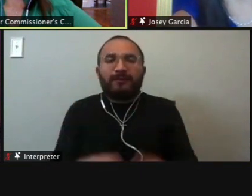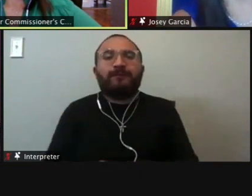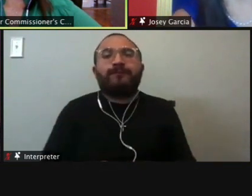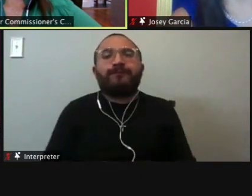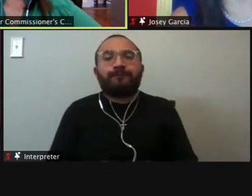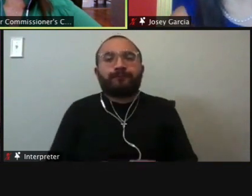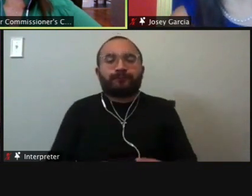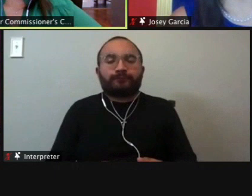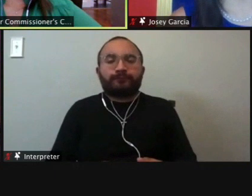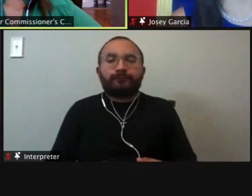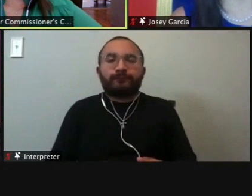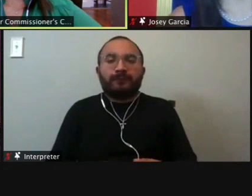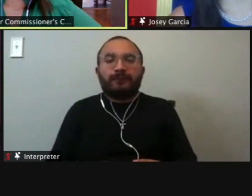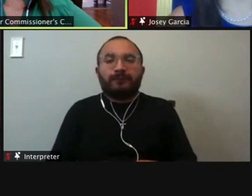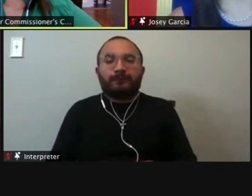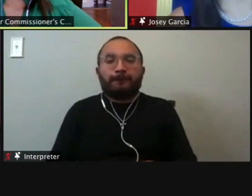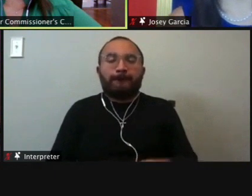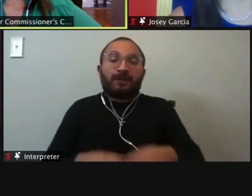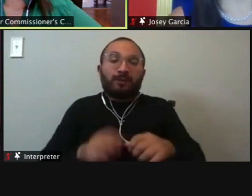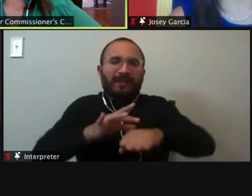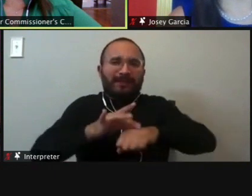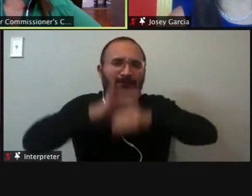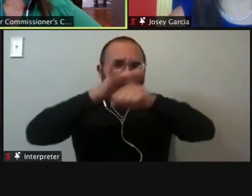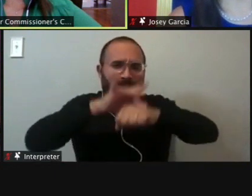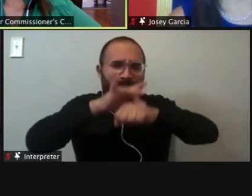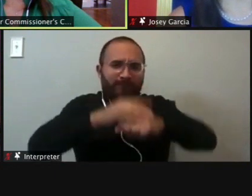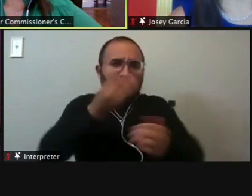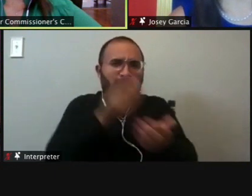we spent too much on other types of programs. Um,